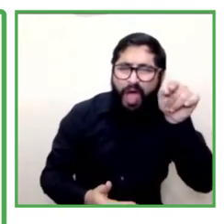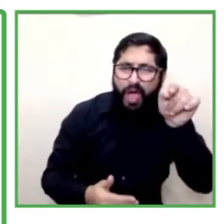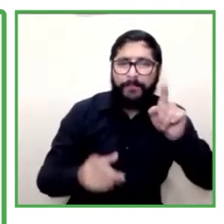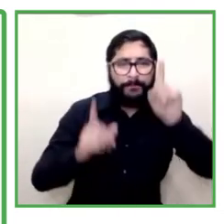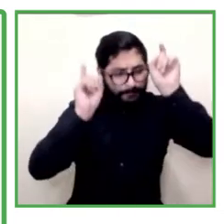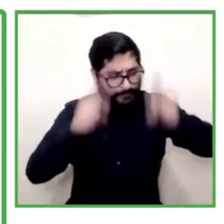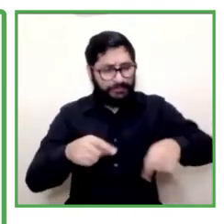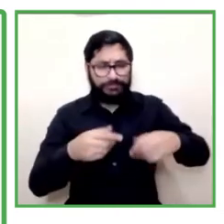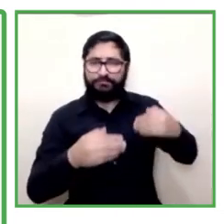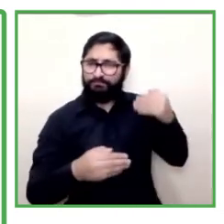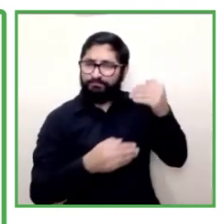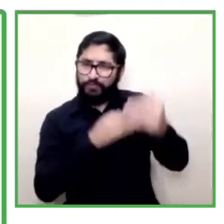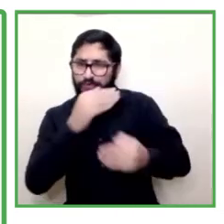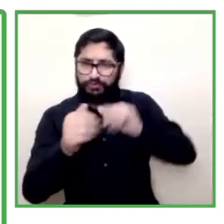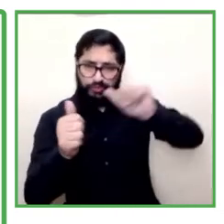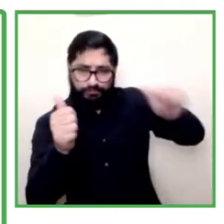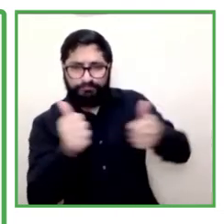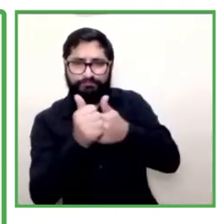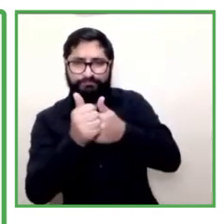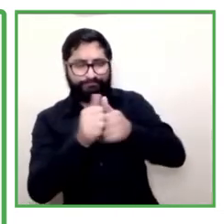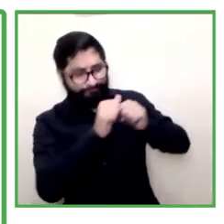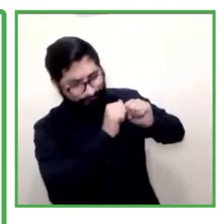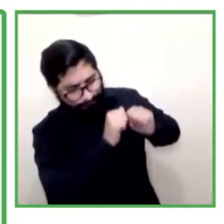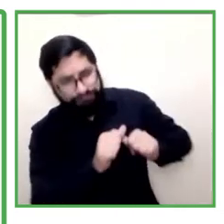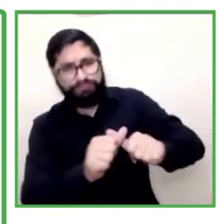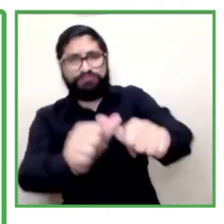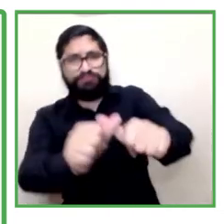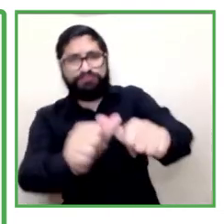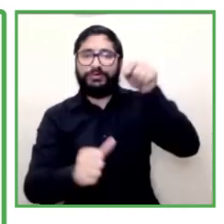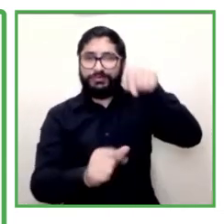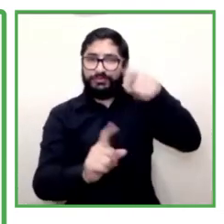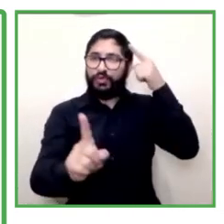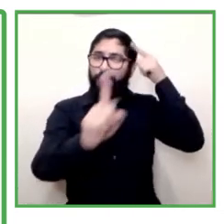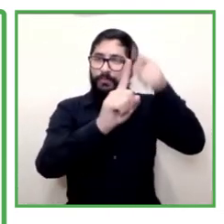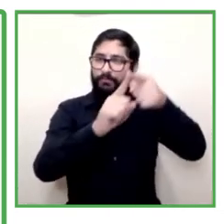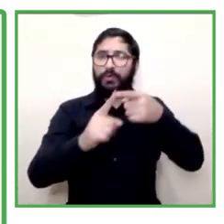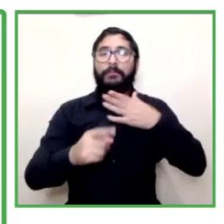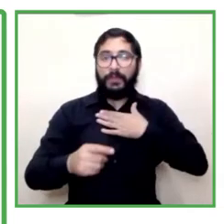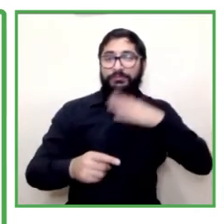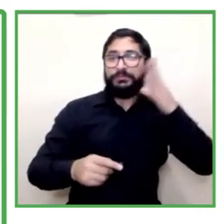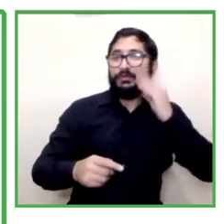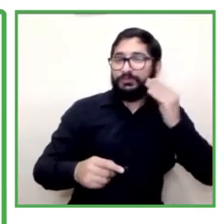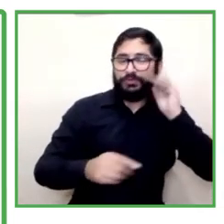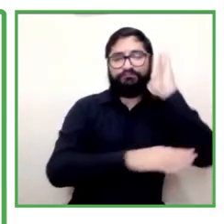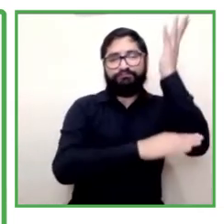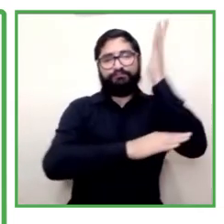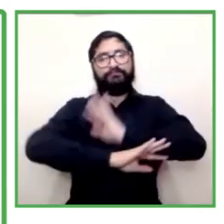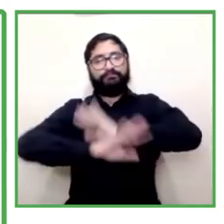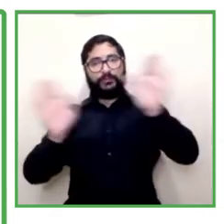because it's also a constant learning so this was my presentation